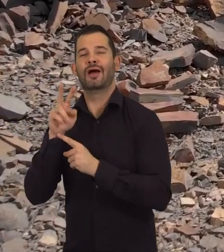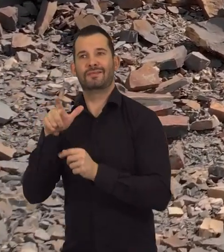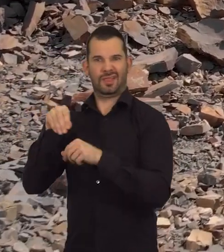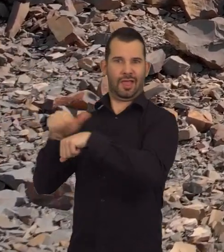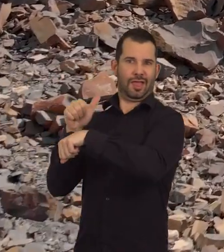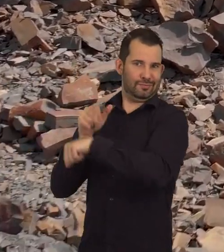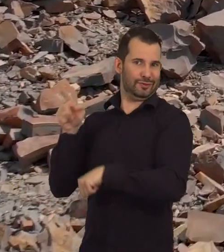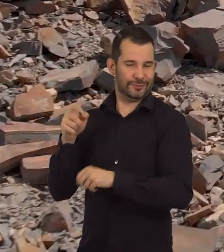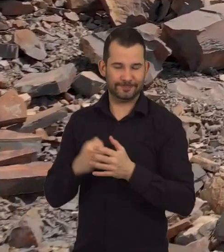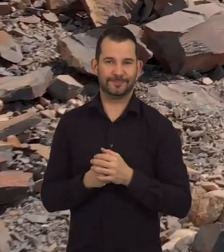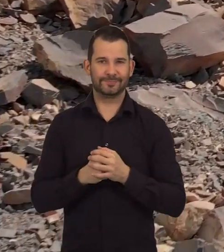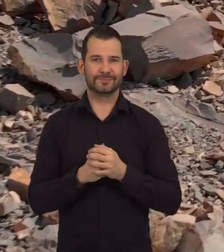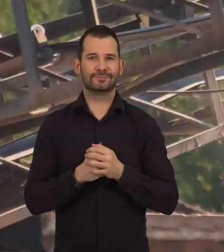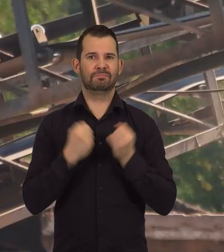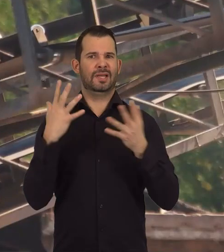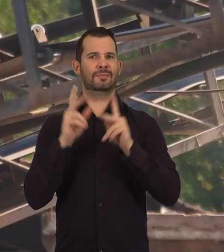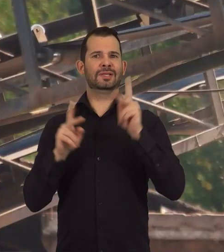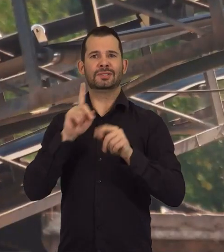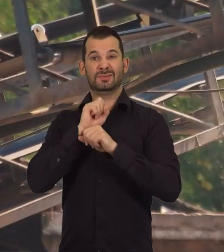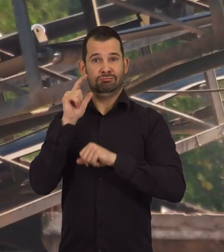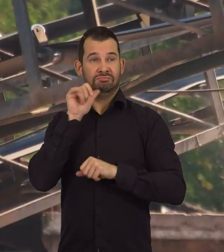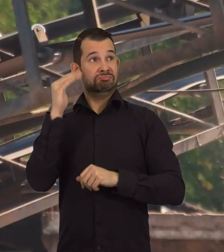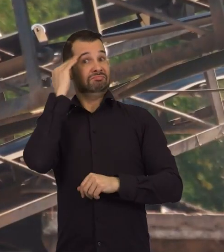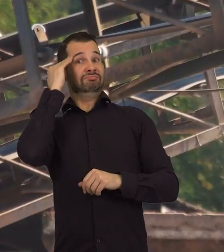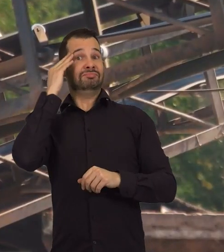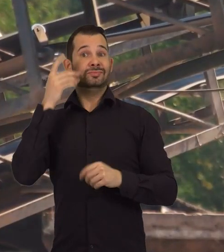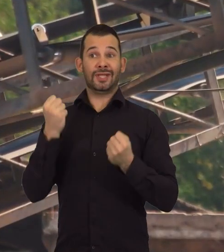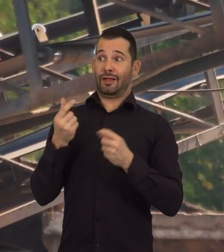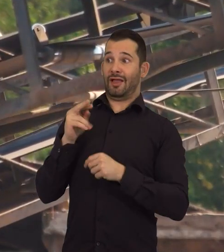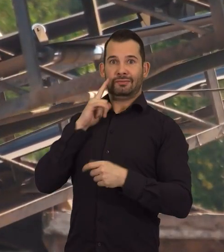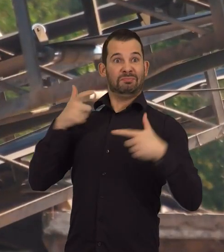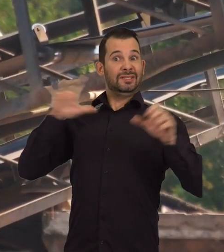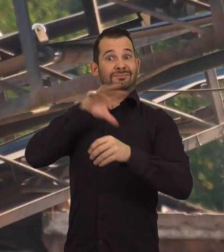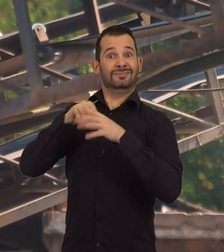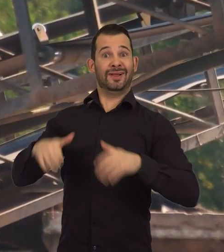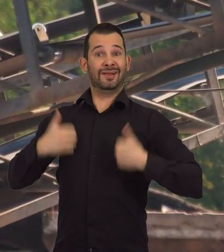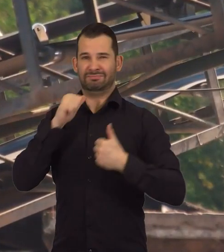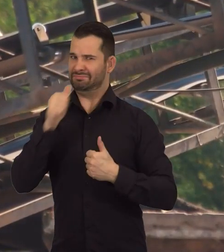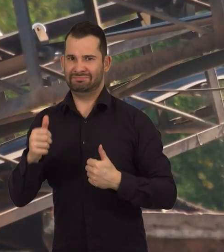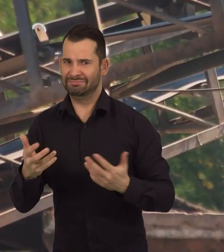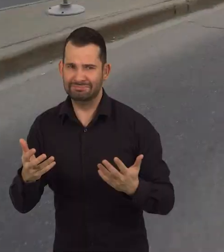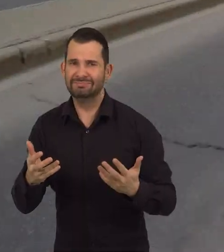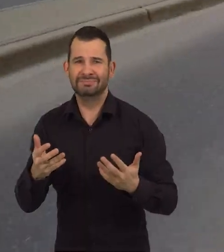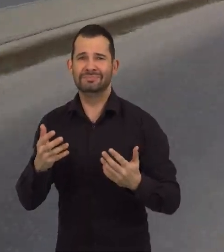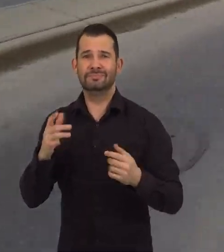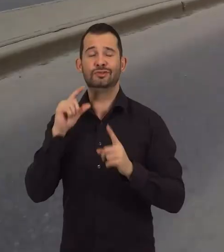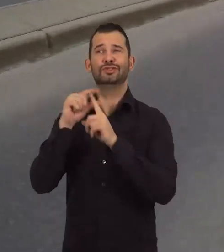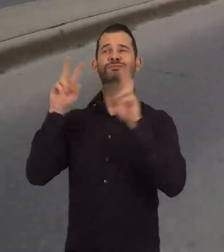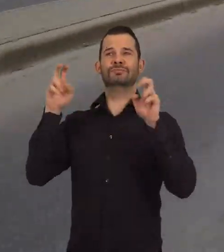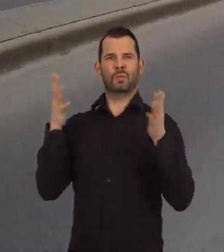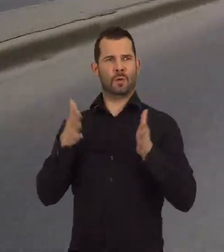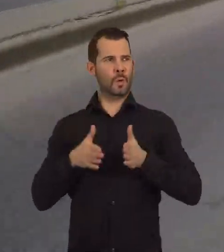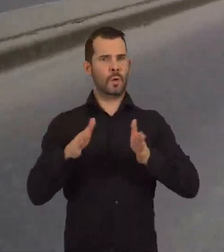in Alberta. A lot of people are not all that familiar with sand and gravel as being part of their life in almost every way. The